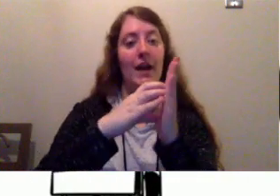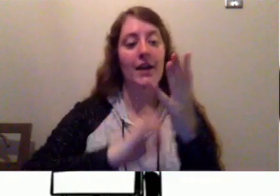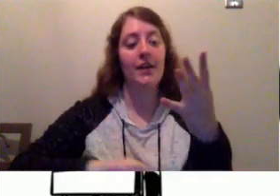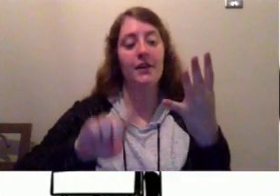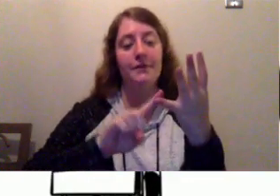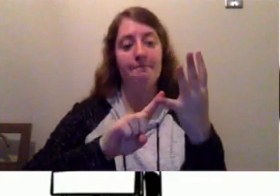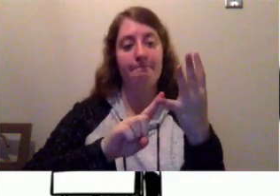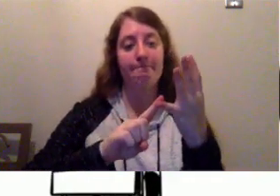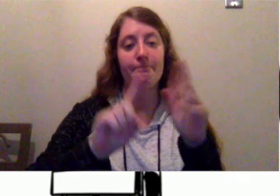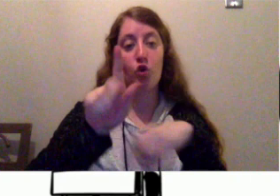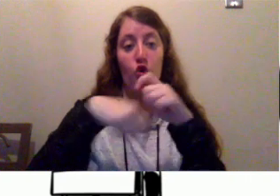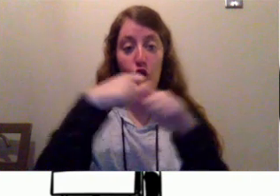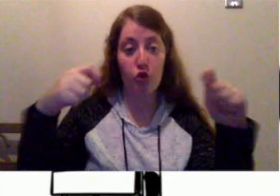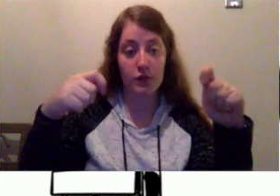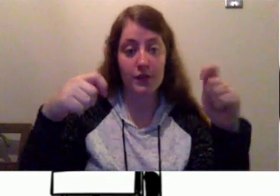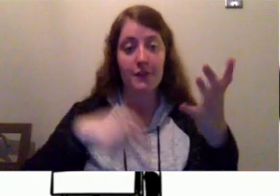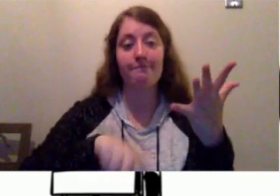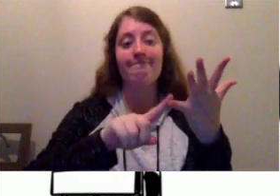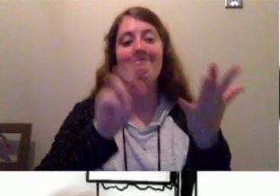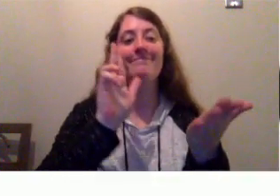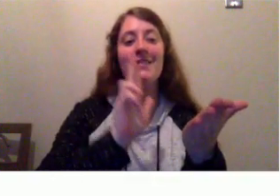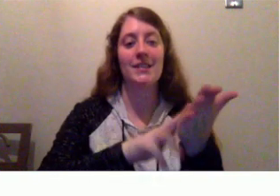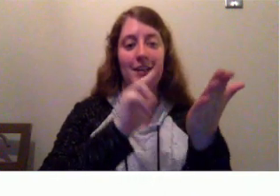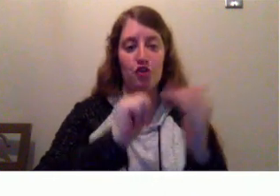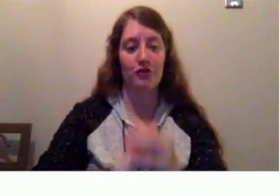closing, and signature.